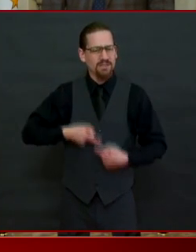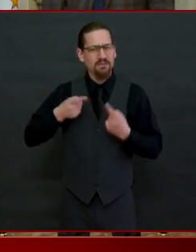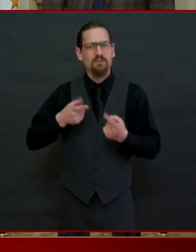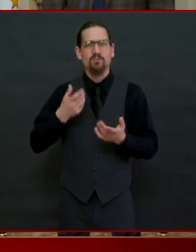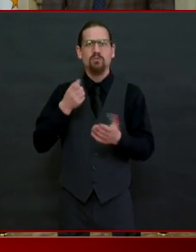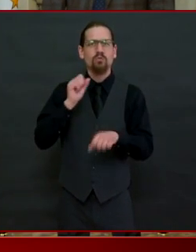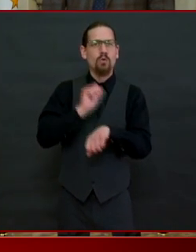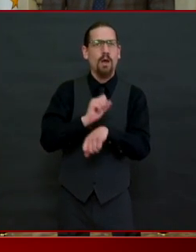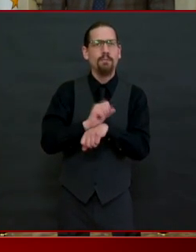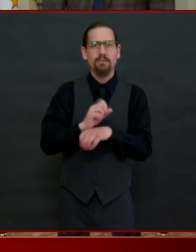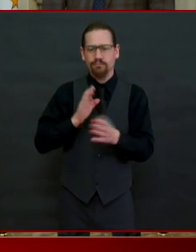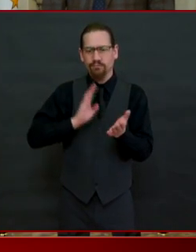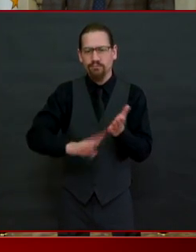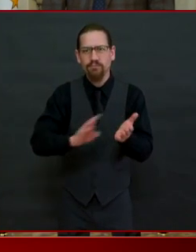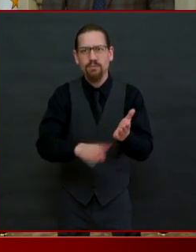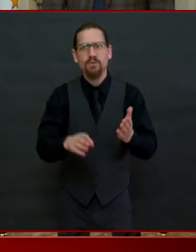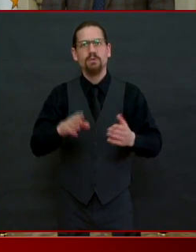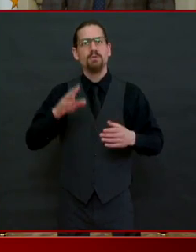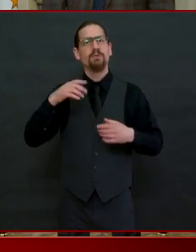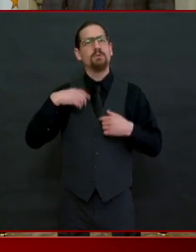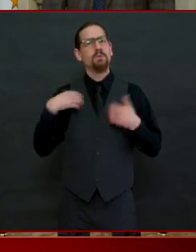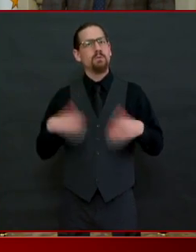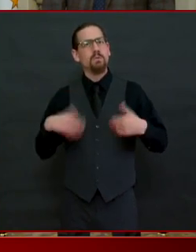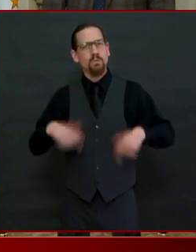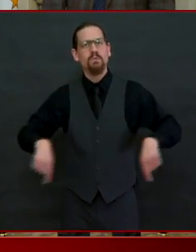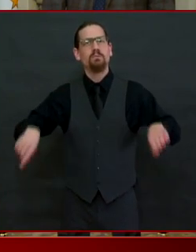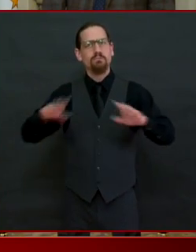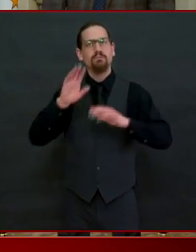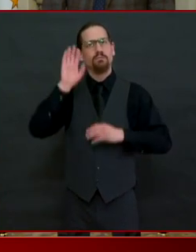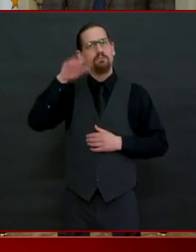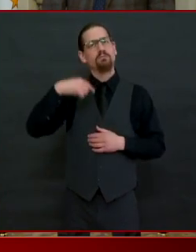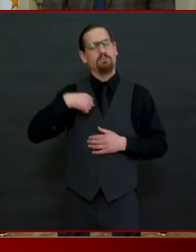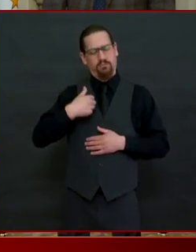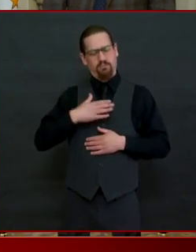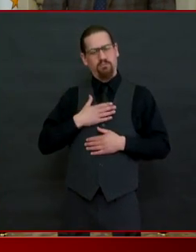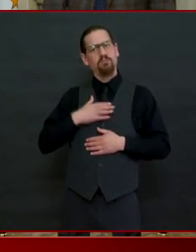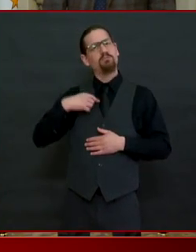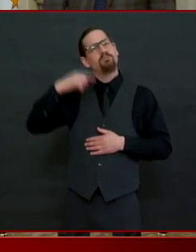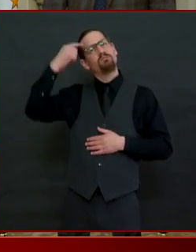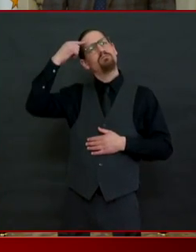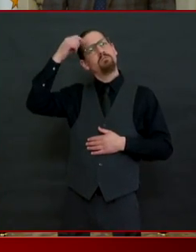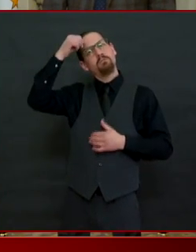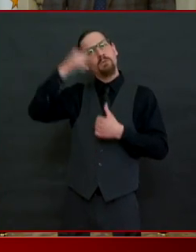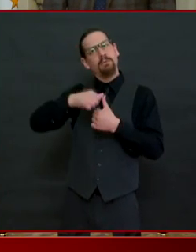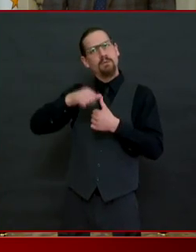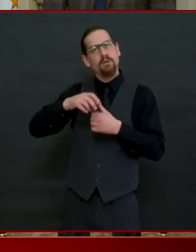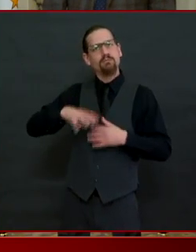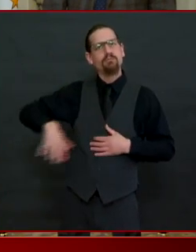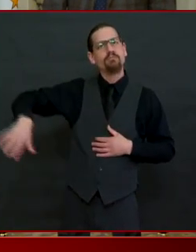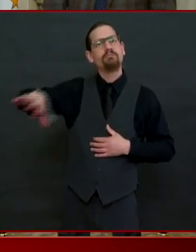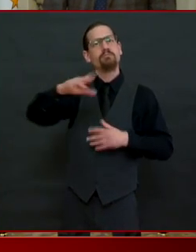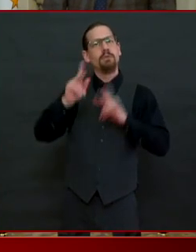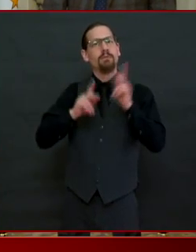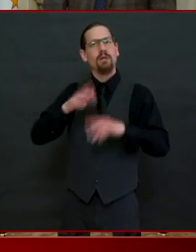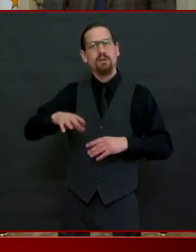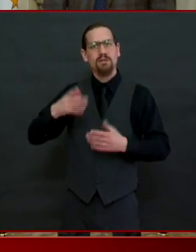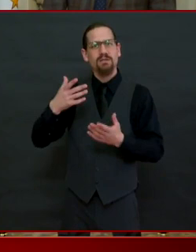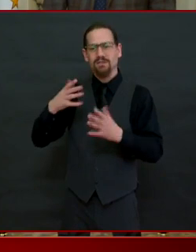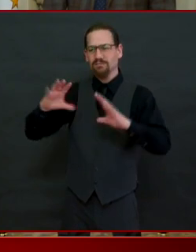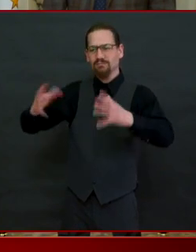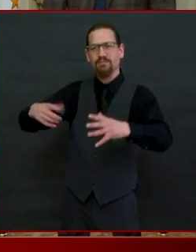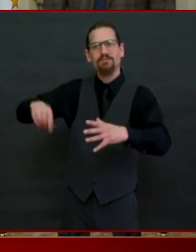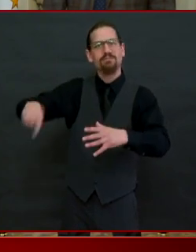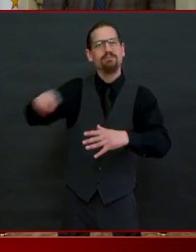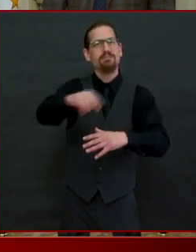of those who are the most vulnerable and i am fully aware that nothing we are doing is